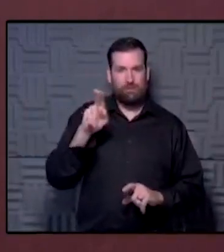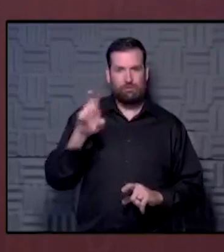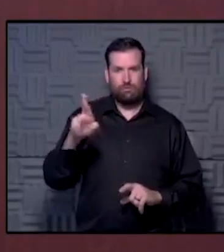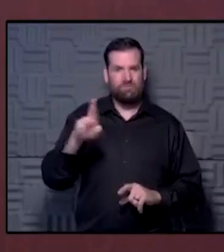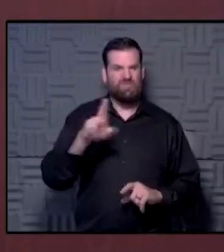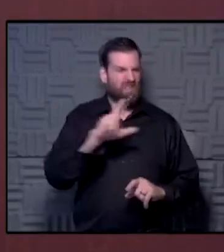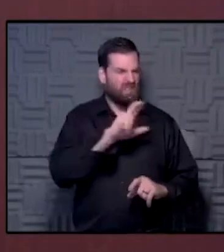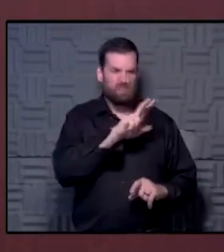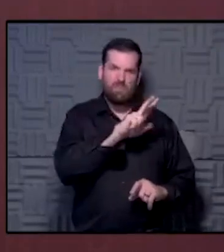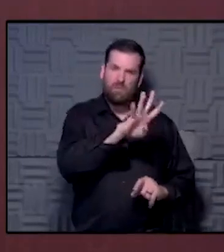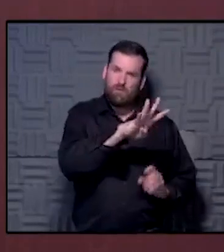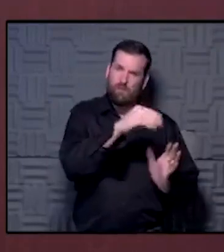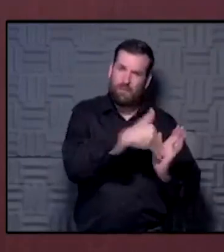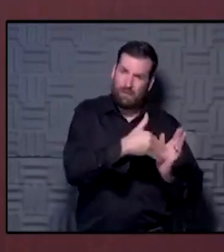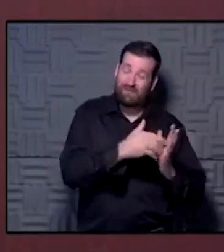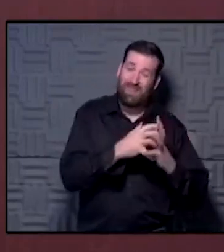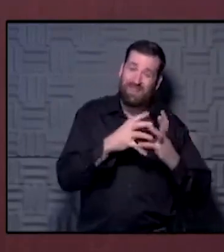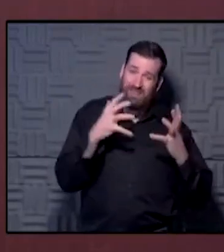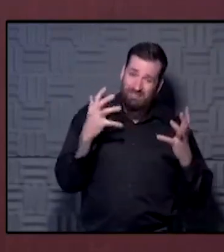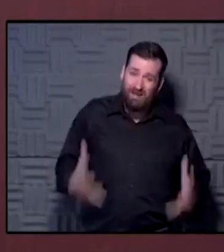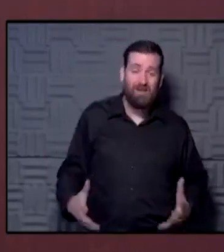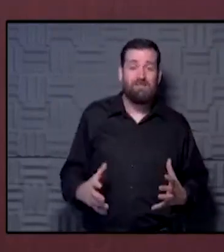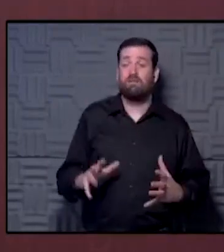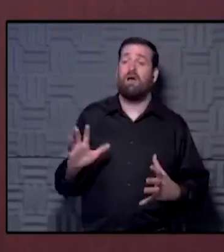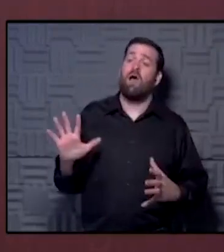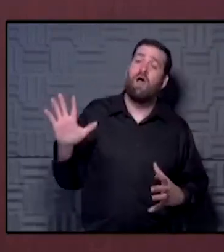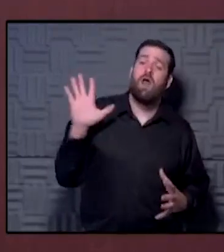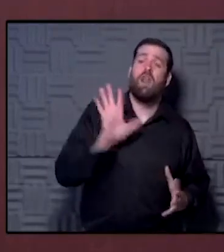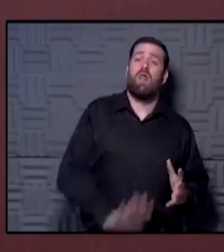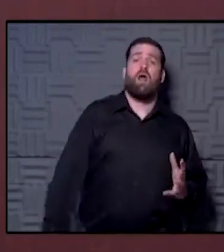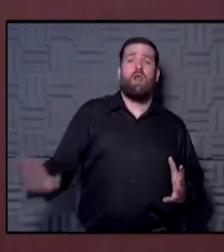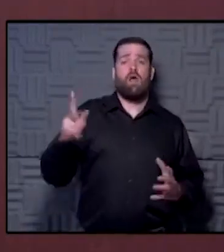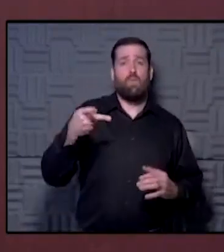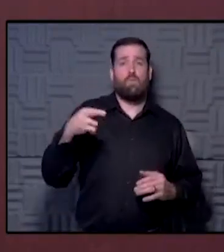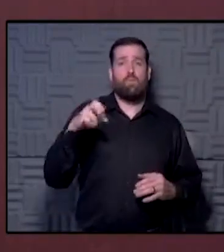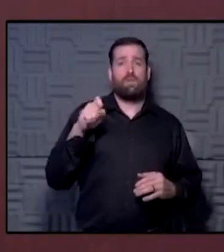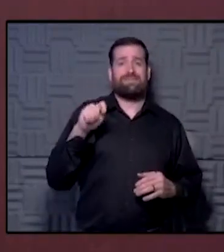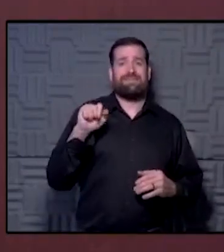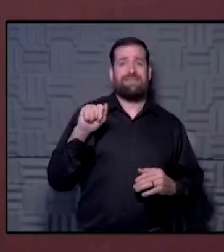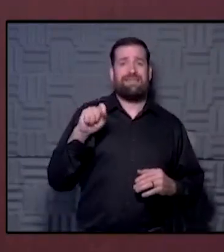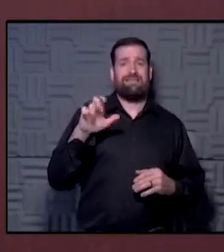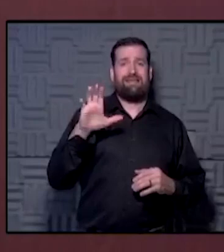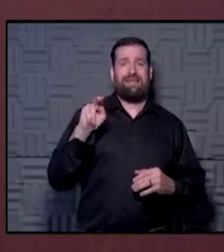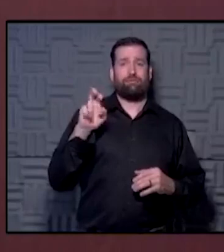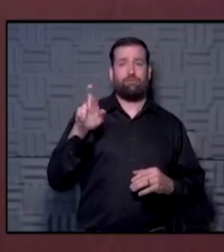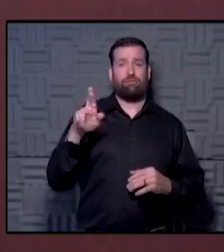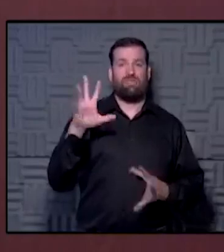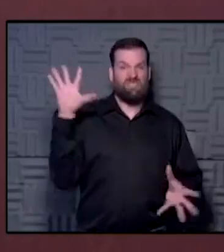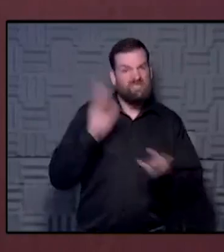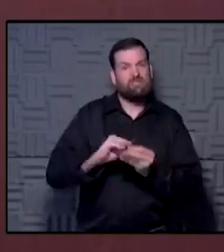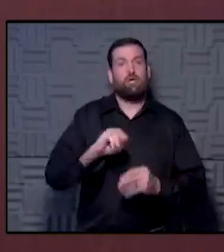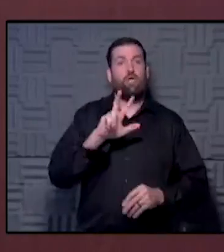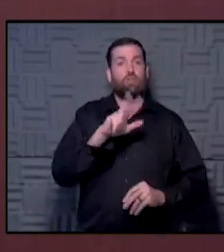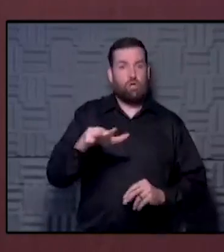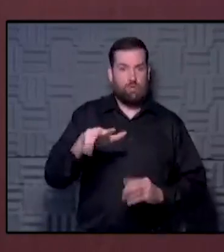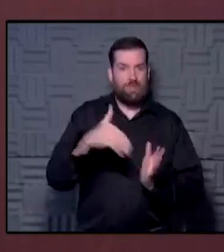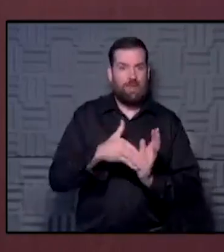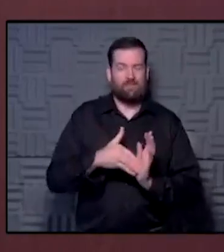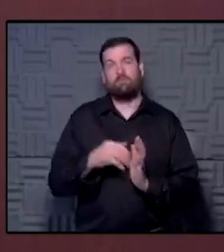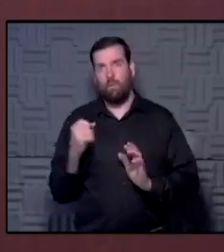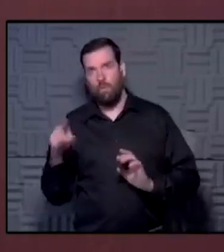,000 is a very big number because in all of prostate cancer in the U.S., there's only 33,000 deaths a year only.